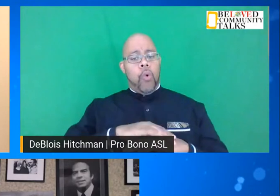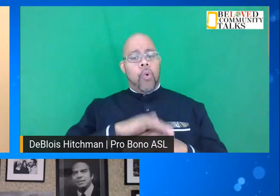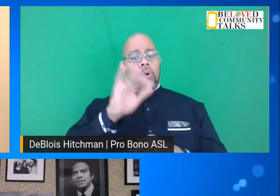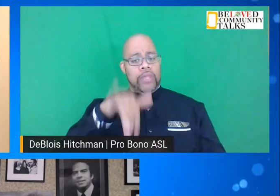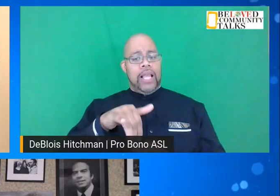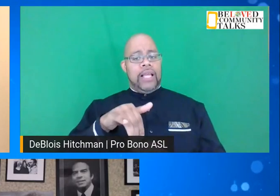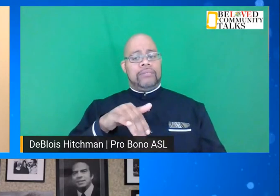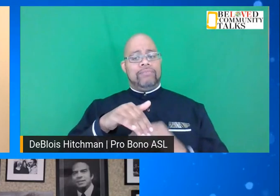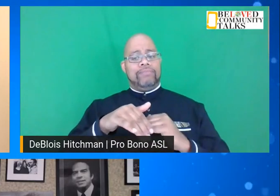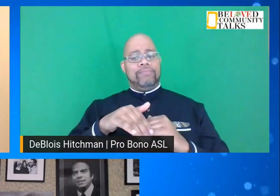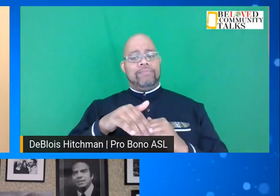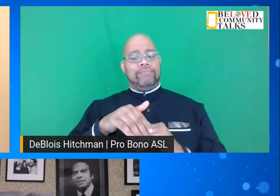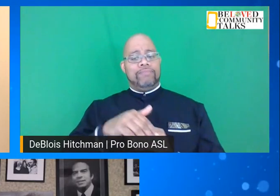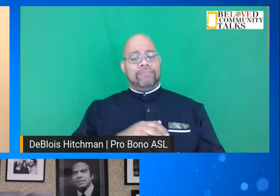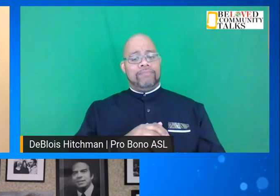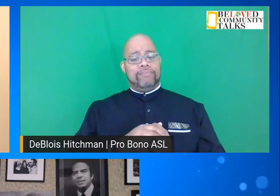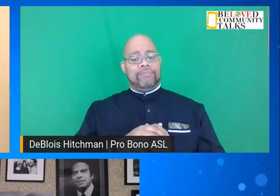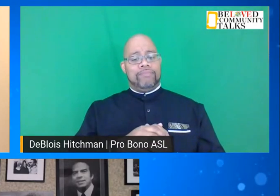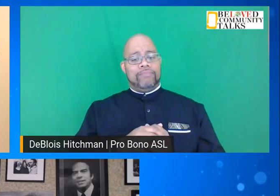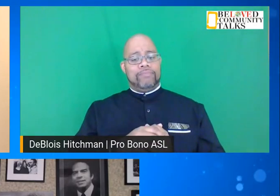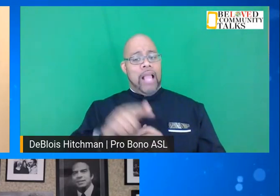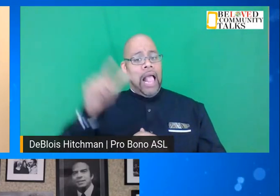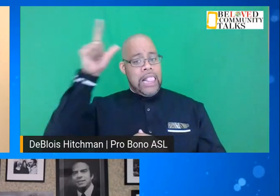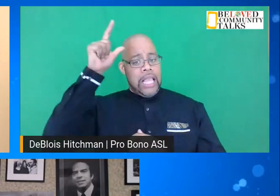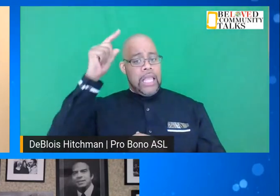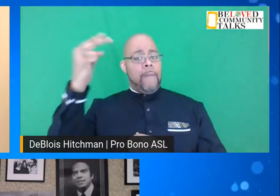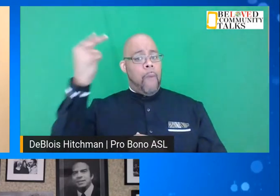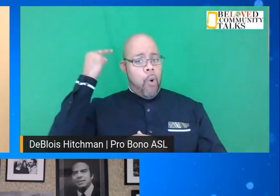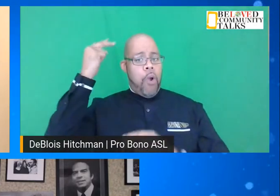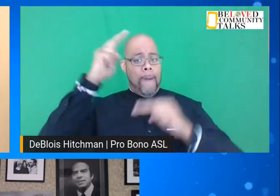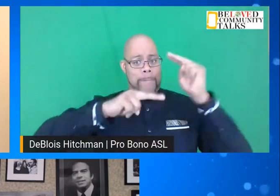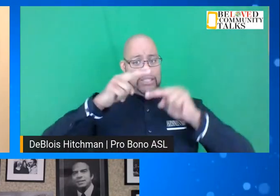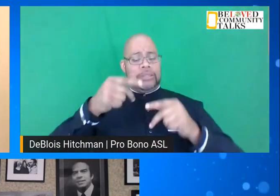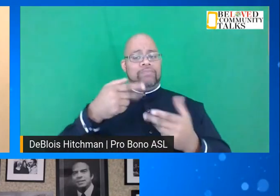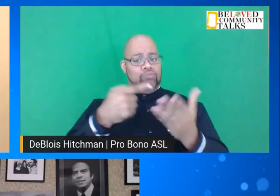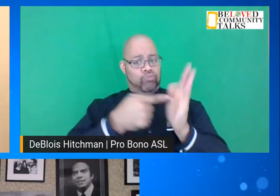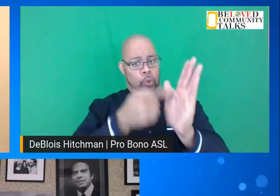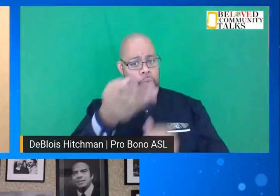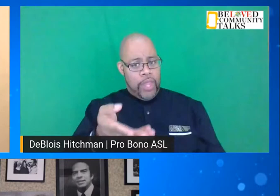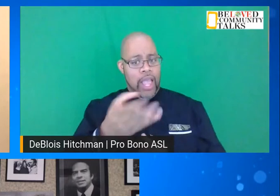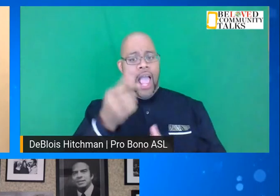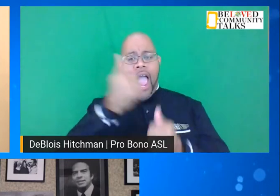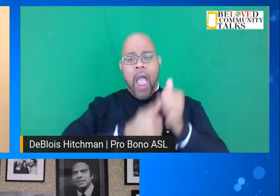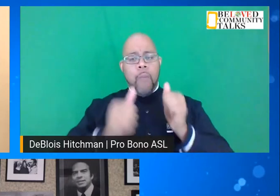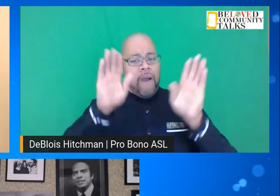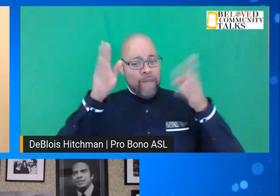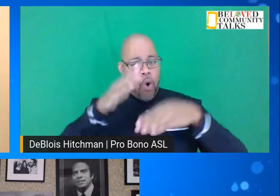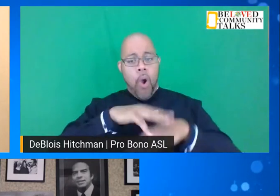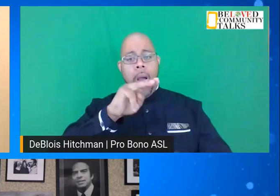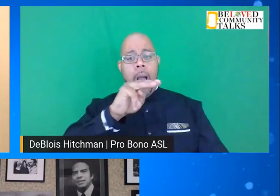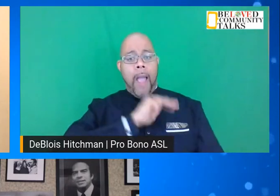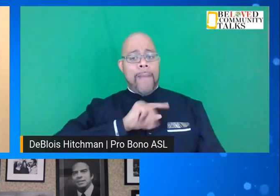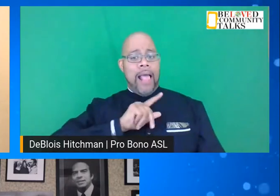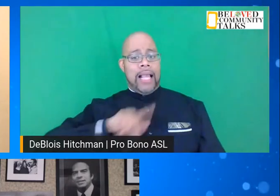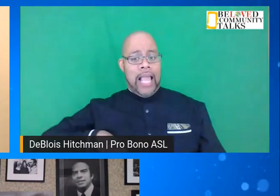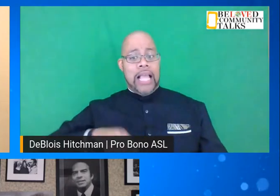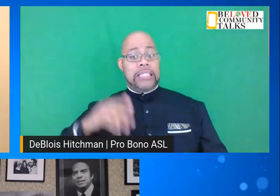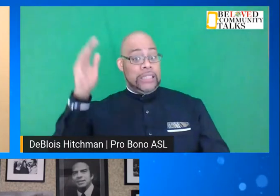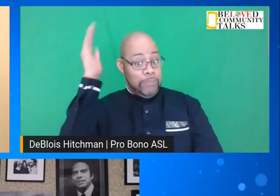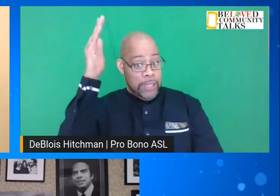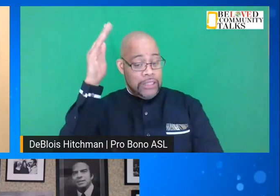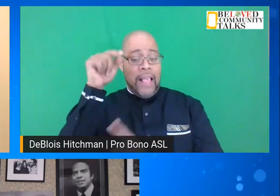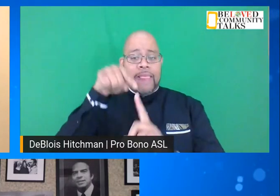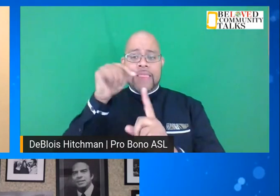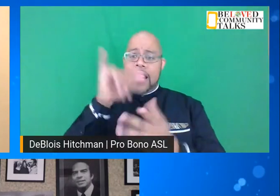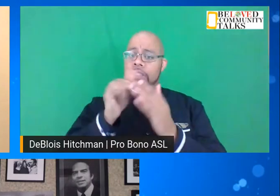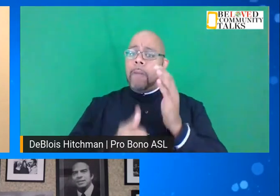of the Lincoln Memorial. And everybody focused on Martin Luther King's speech, which was the